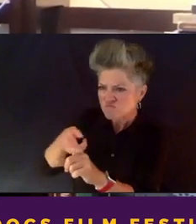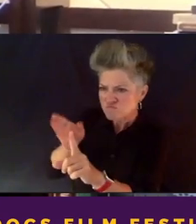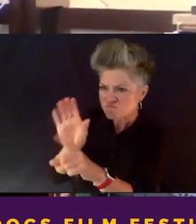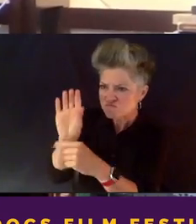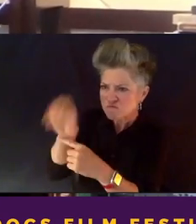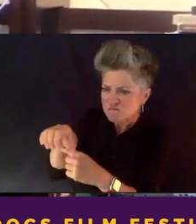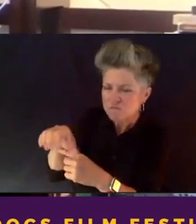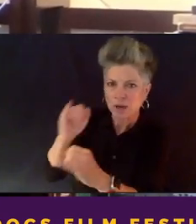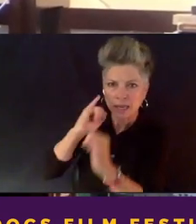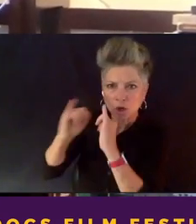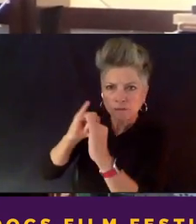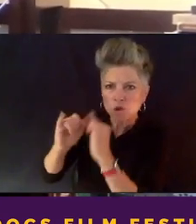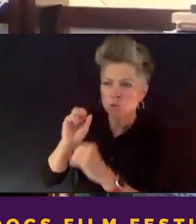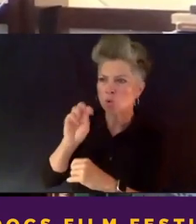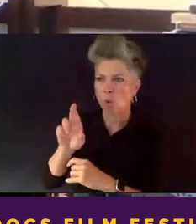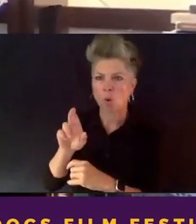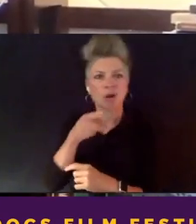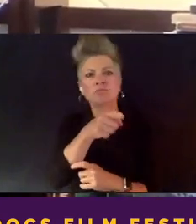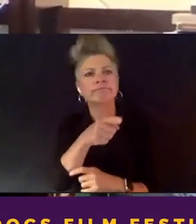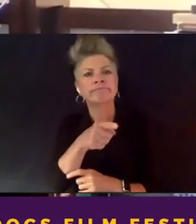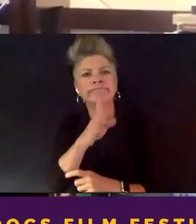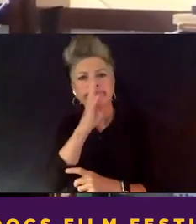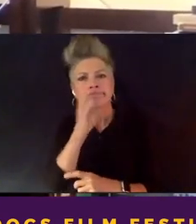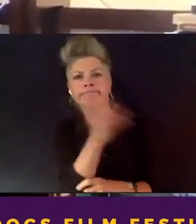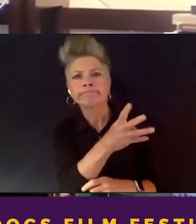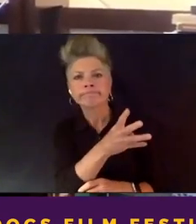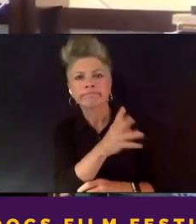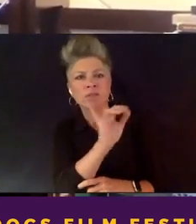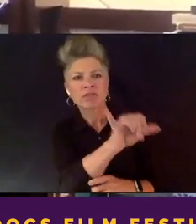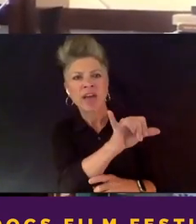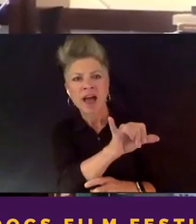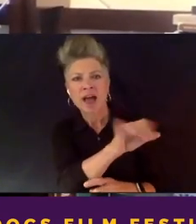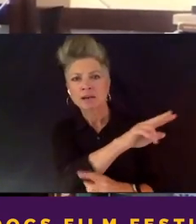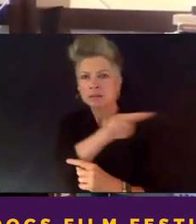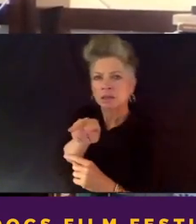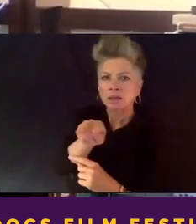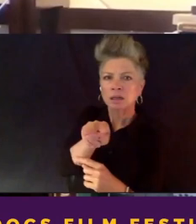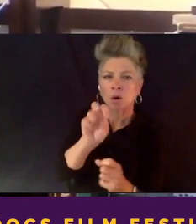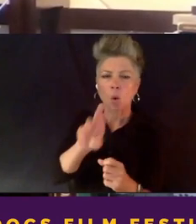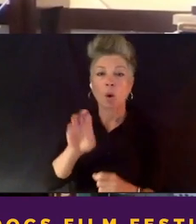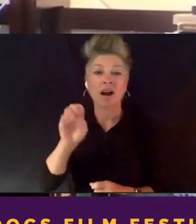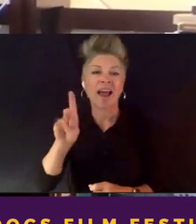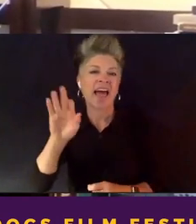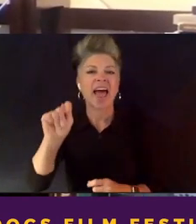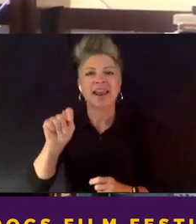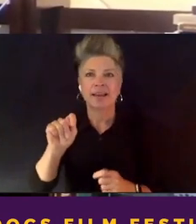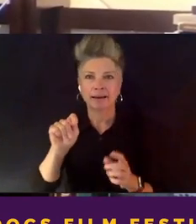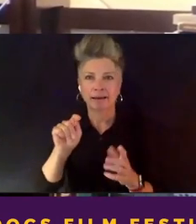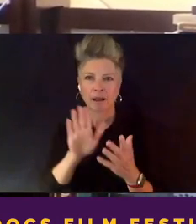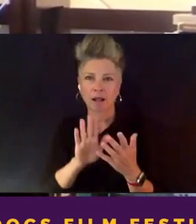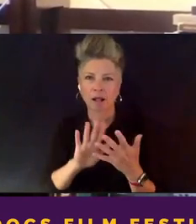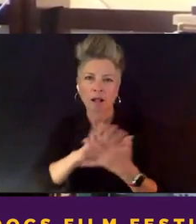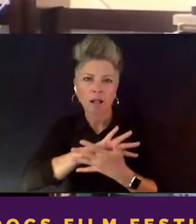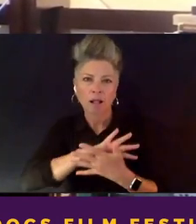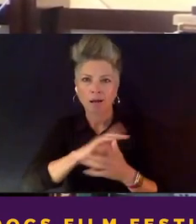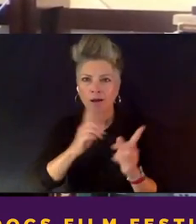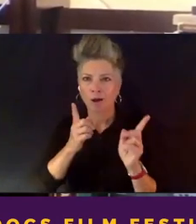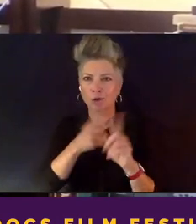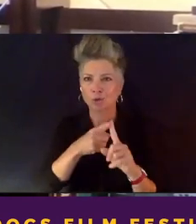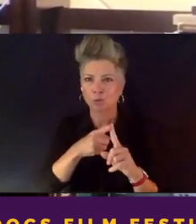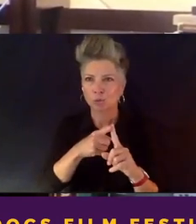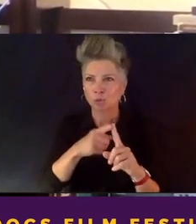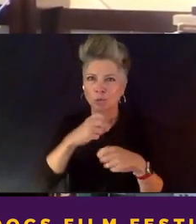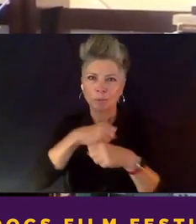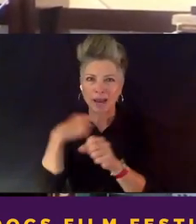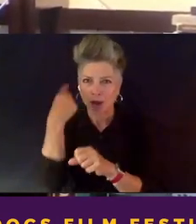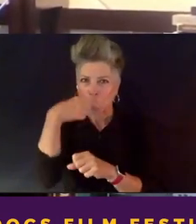how you, you know, did a shady edit or something, right. It just undercuts the entire thing. Nobody wants to talk about anything else. Um, you know,